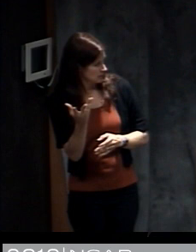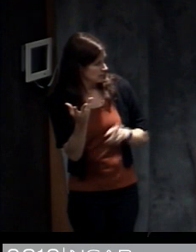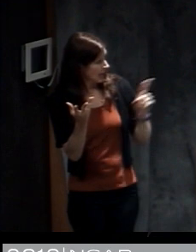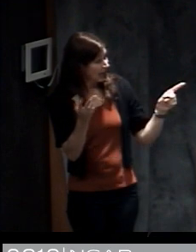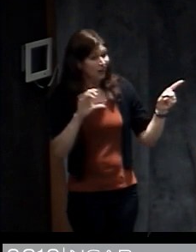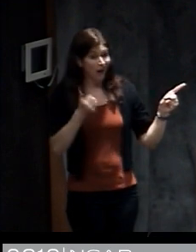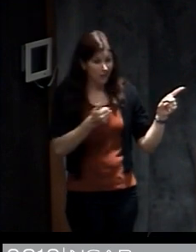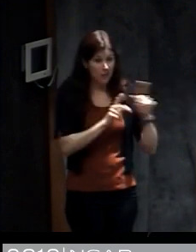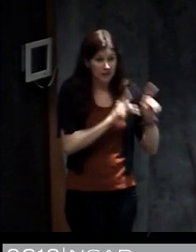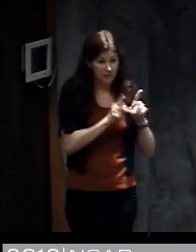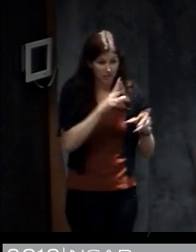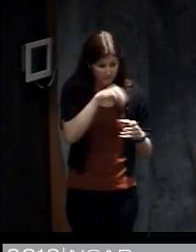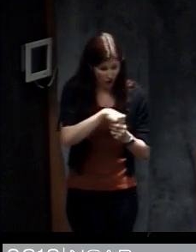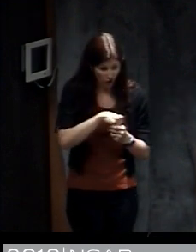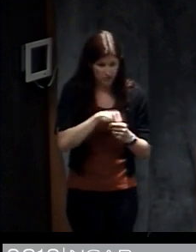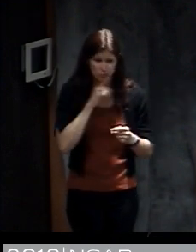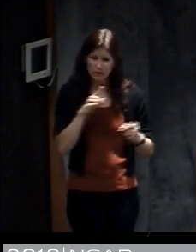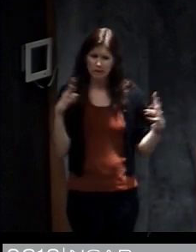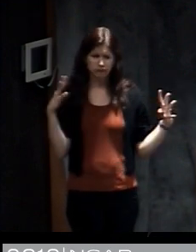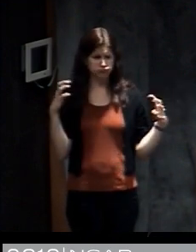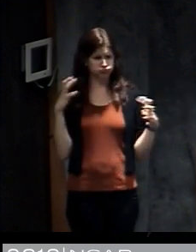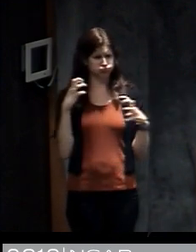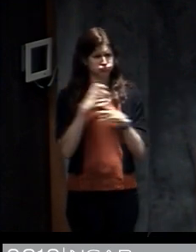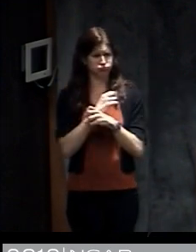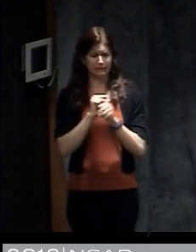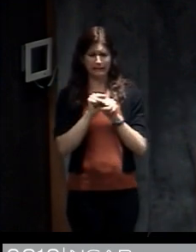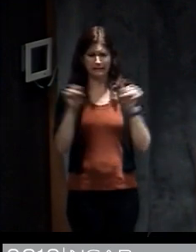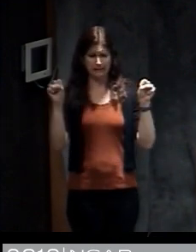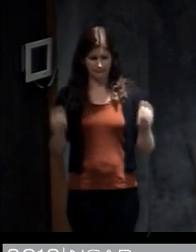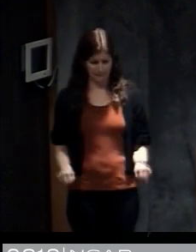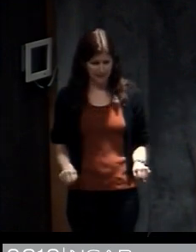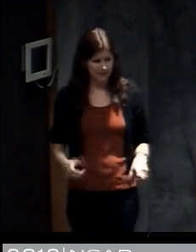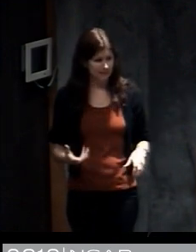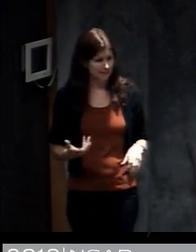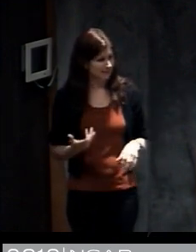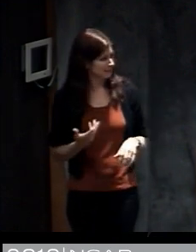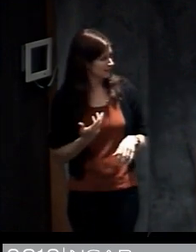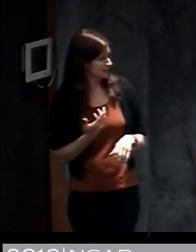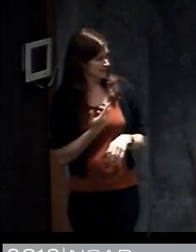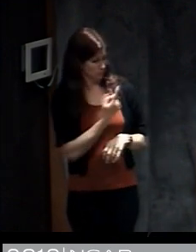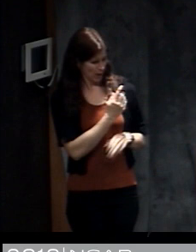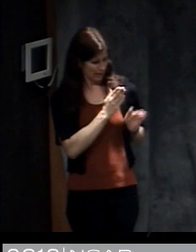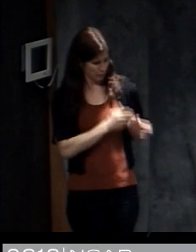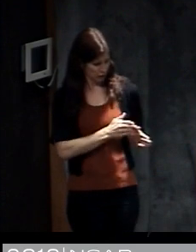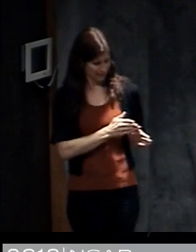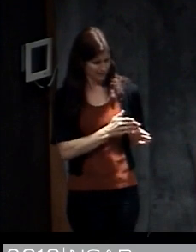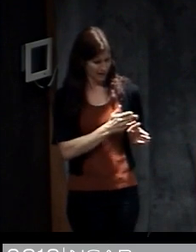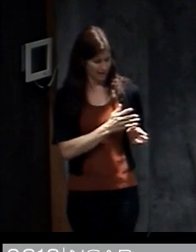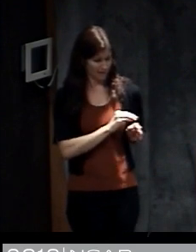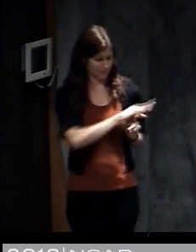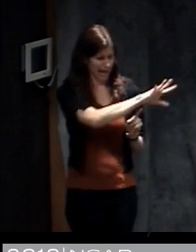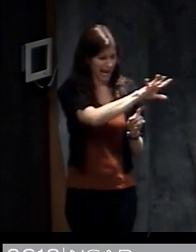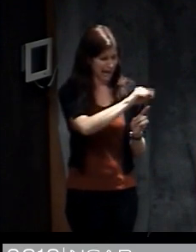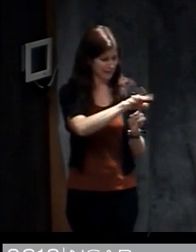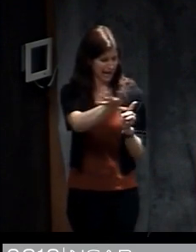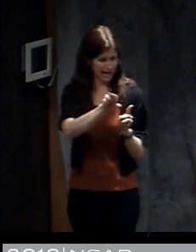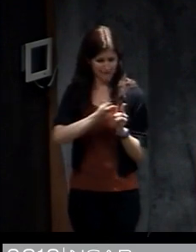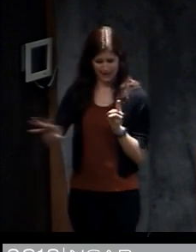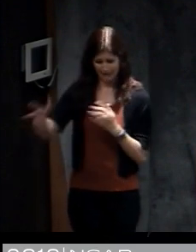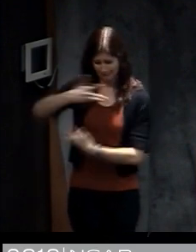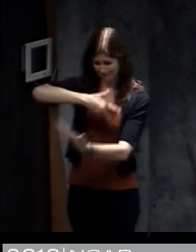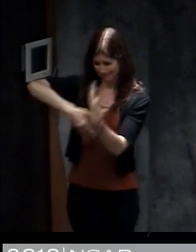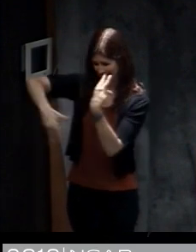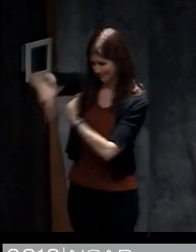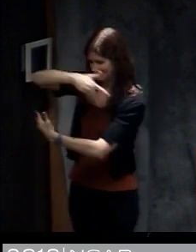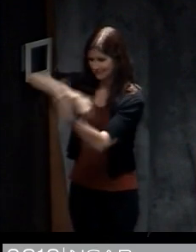all kinds of other people. So this really complex system, where it's all these complex things going on with any one individual, and that's evolving in time and interacting with lots of other